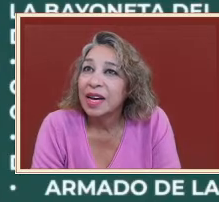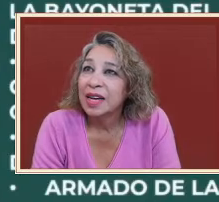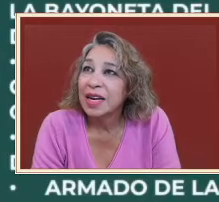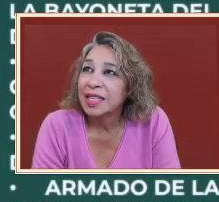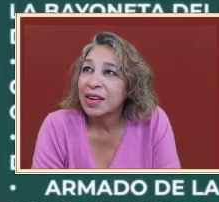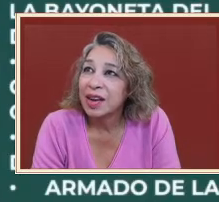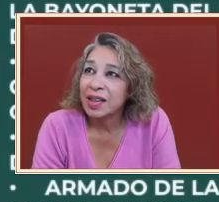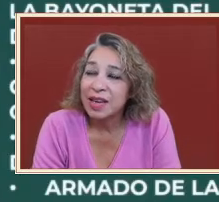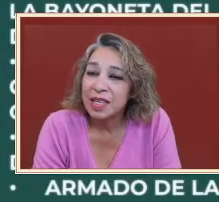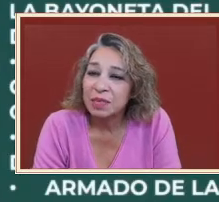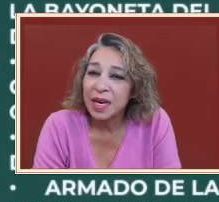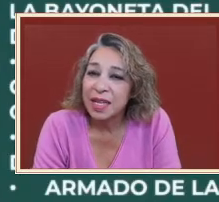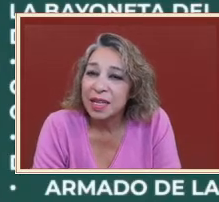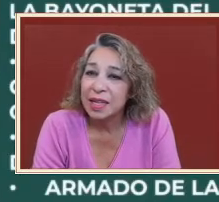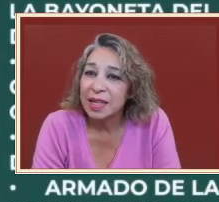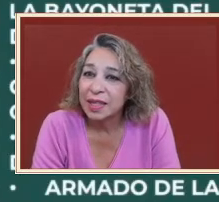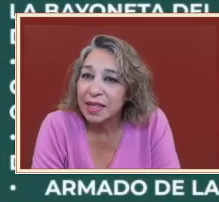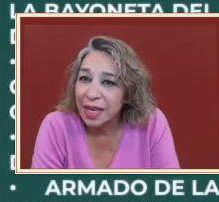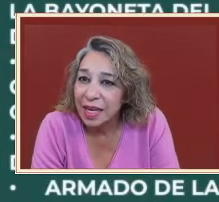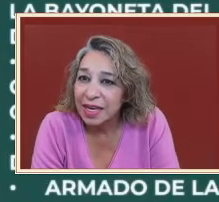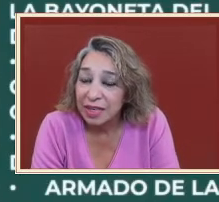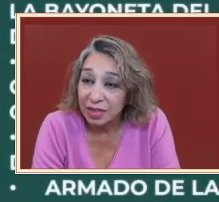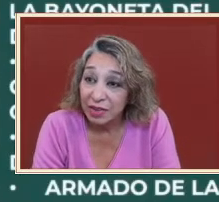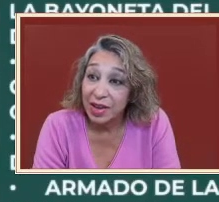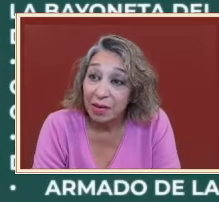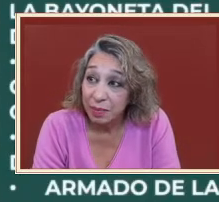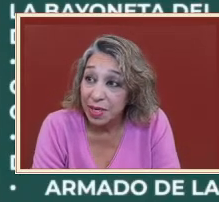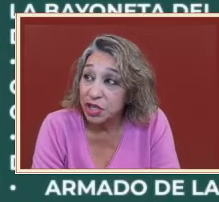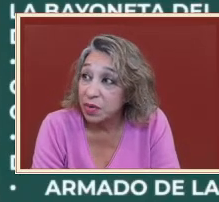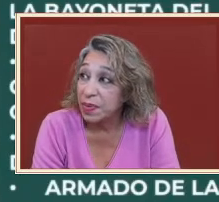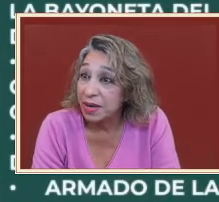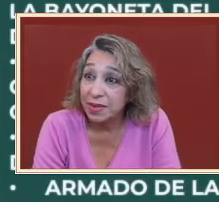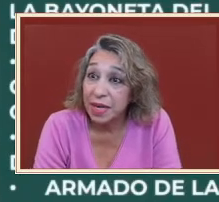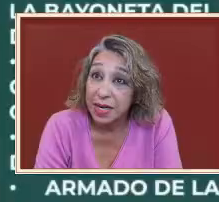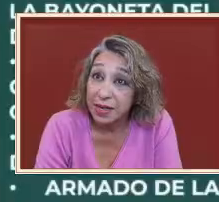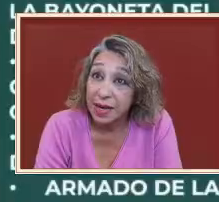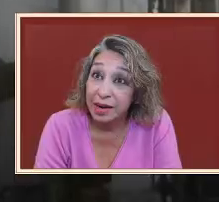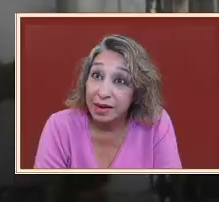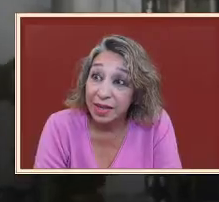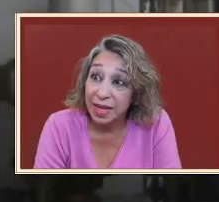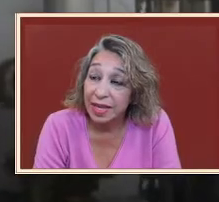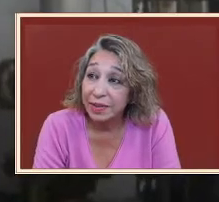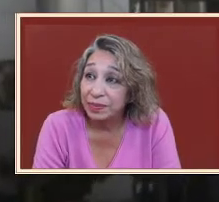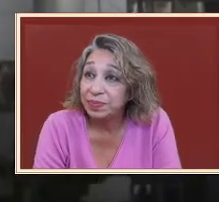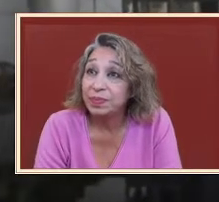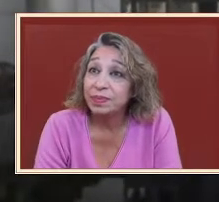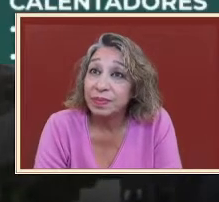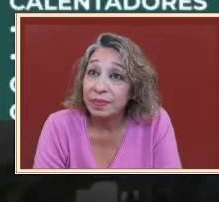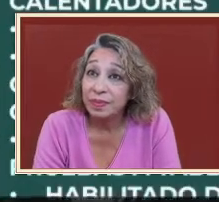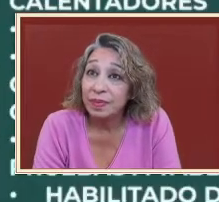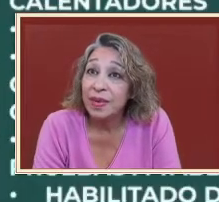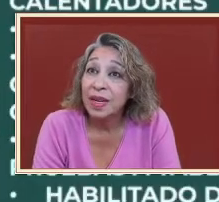Oral Lazaro Cardenas money plan so they've got a bunch of repairs they did there look at that